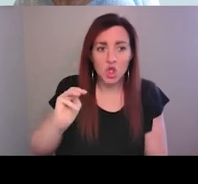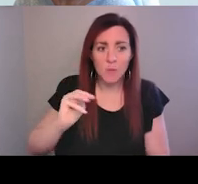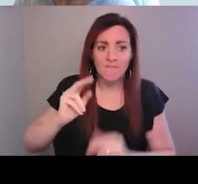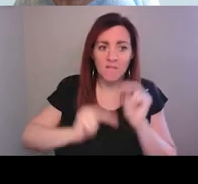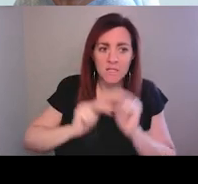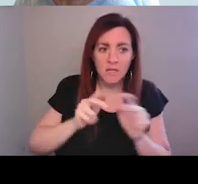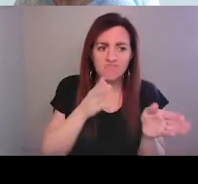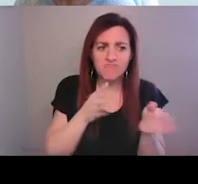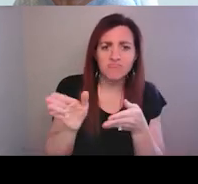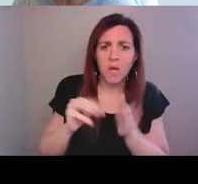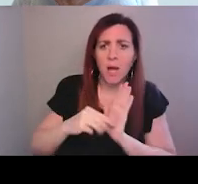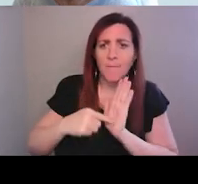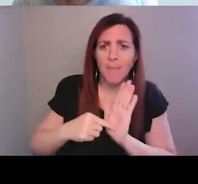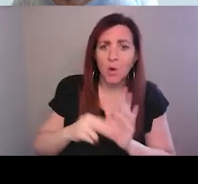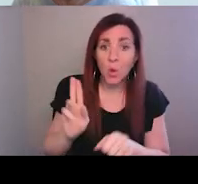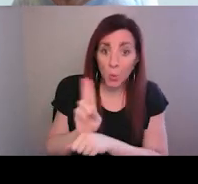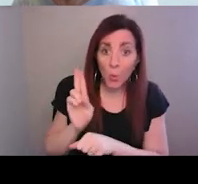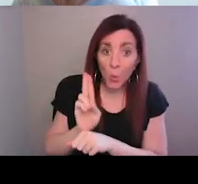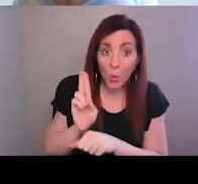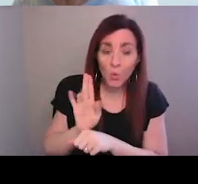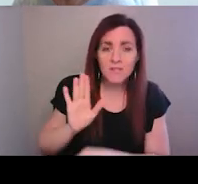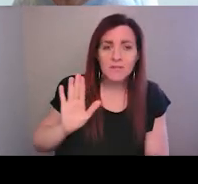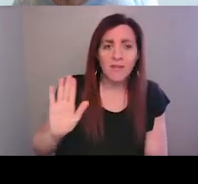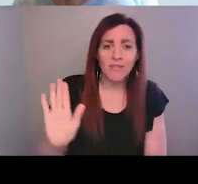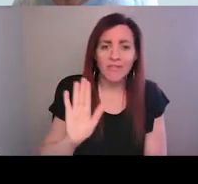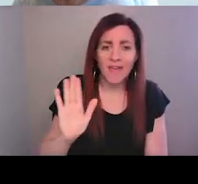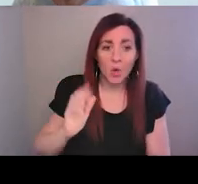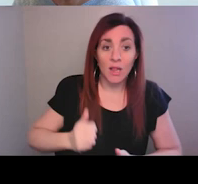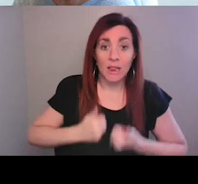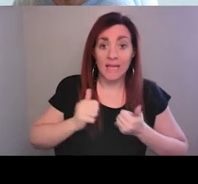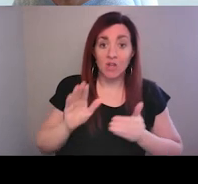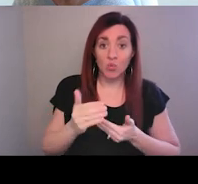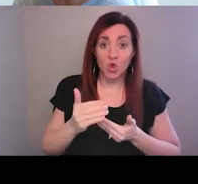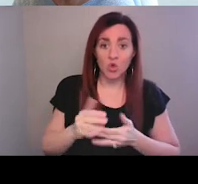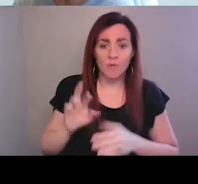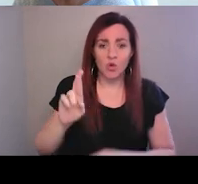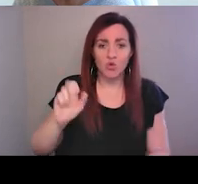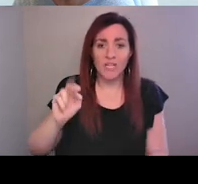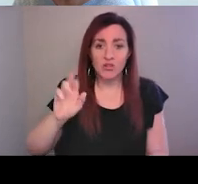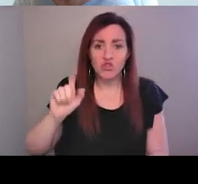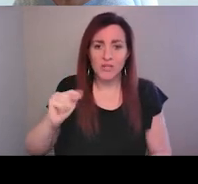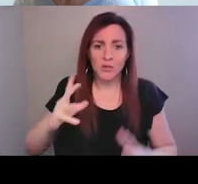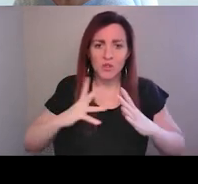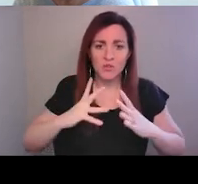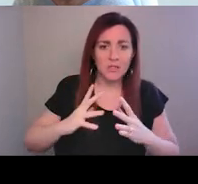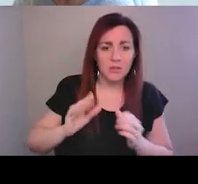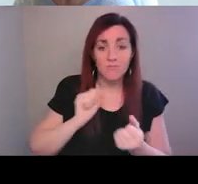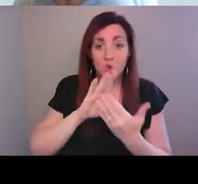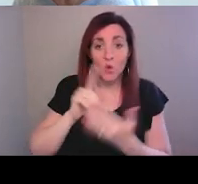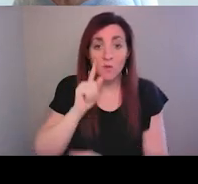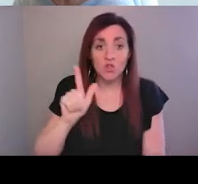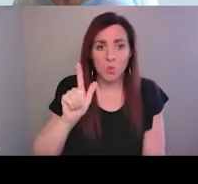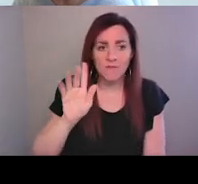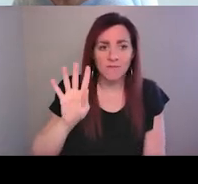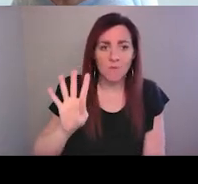to a model that used their kind of living room and retreat approach for 24-7 behavioral health urgent care